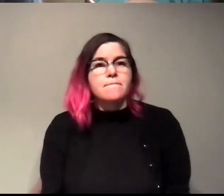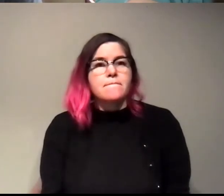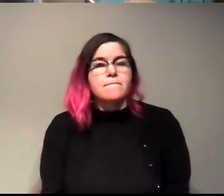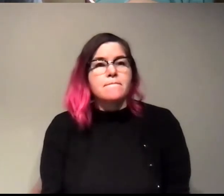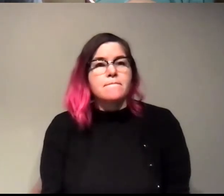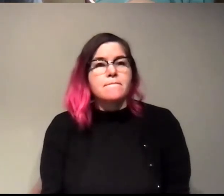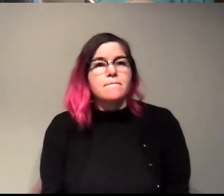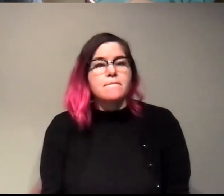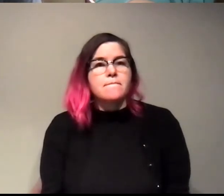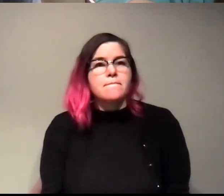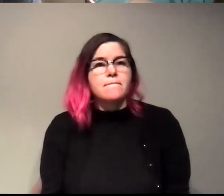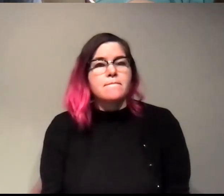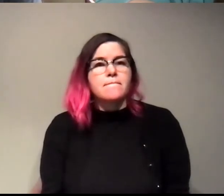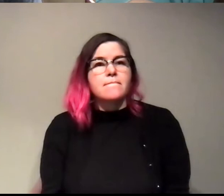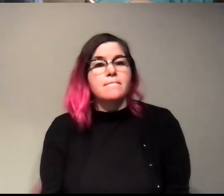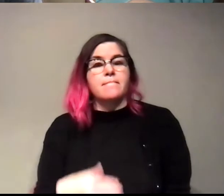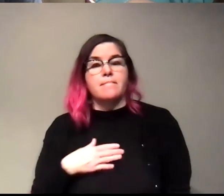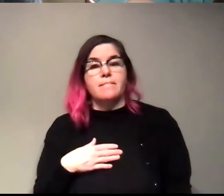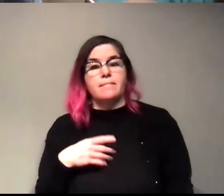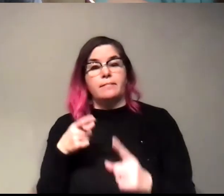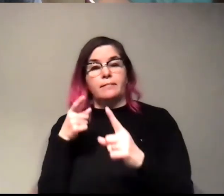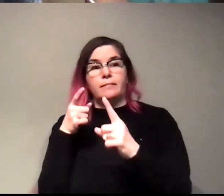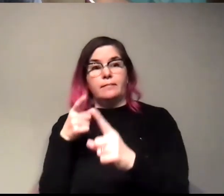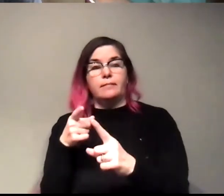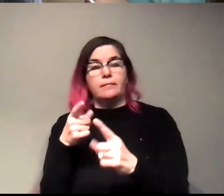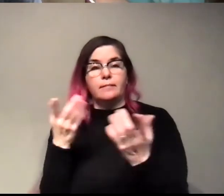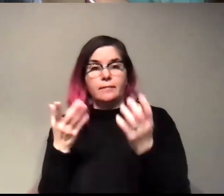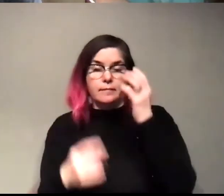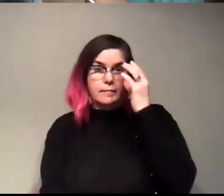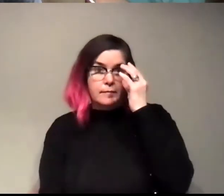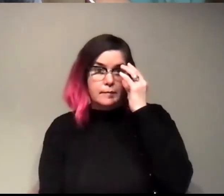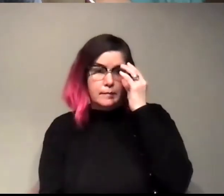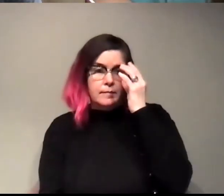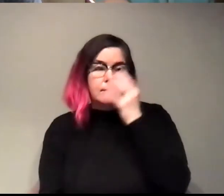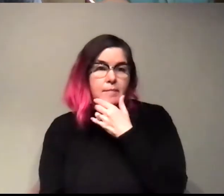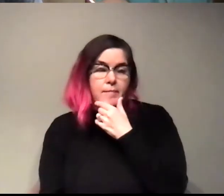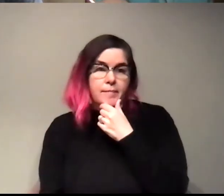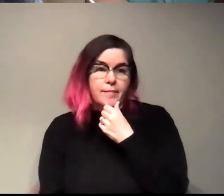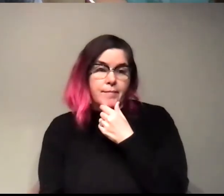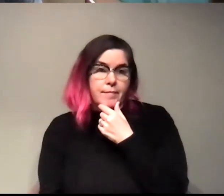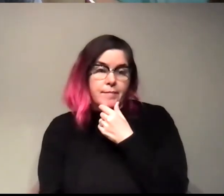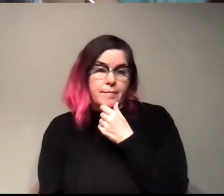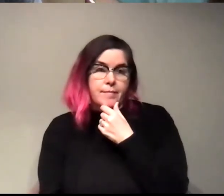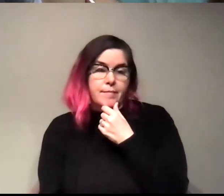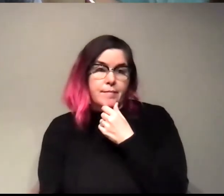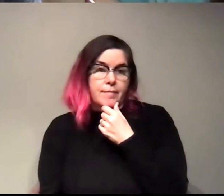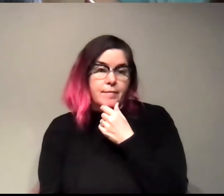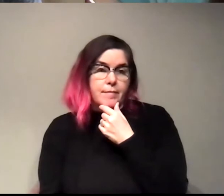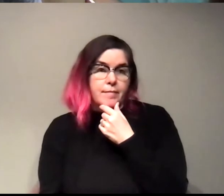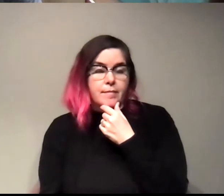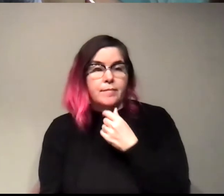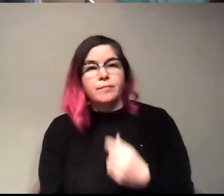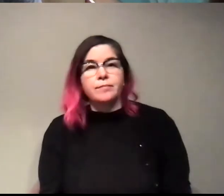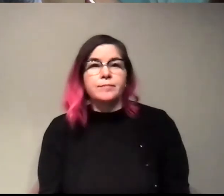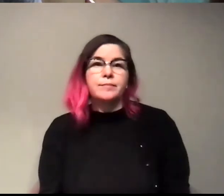you know, what, uh, the direction I would ultimately like to see these technologies go is, uh, you know, to, to kind of help